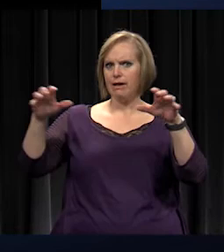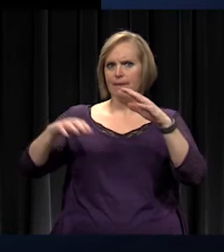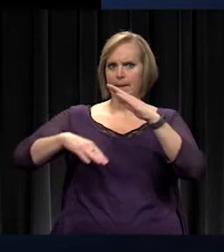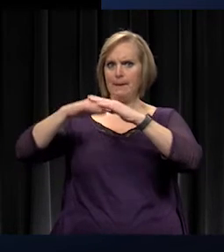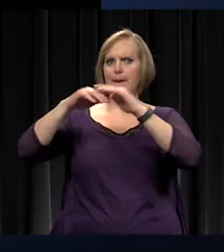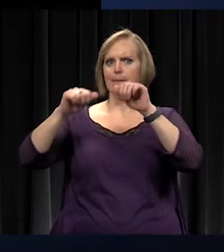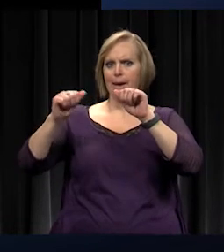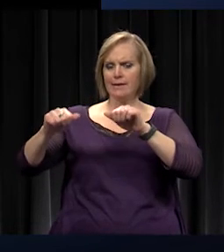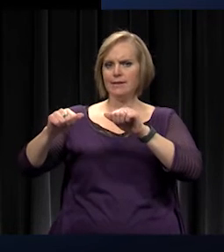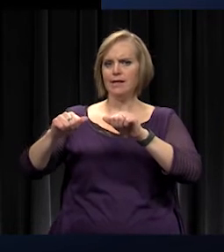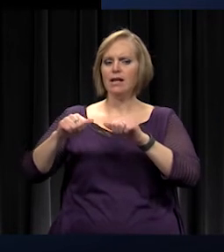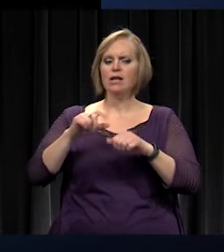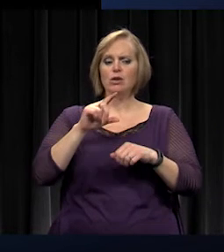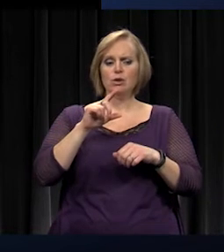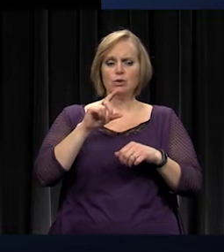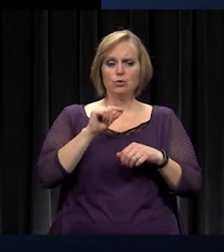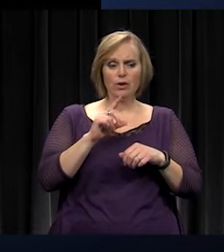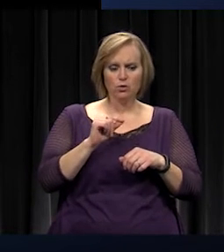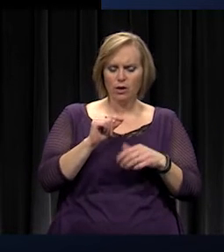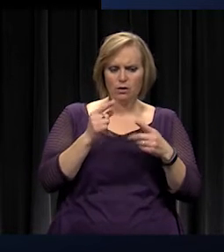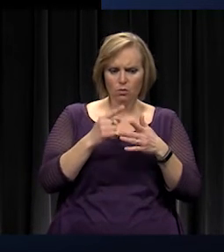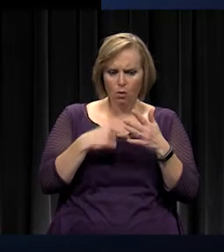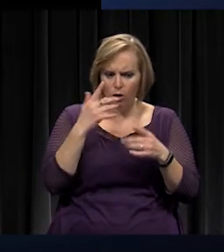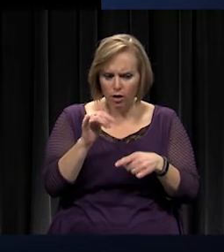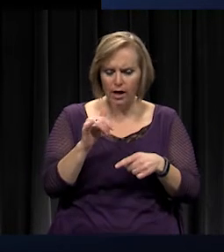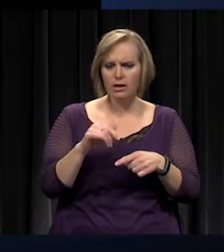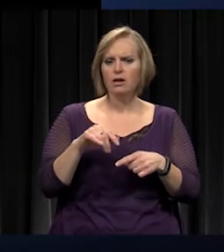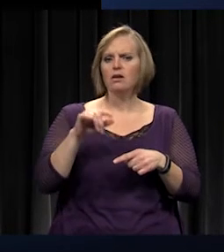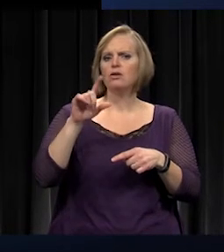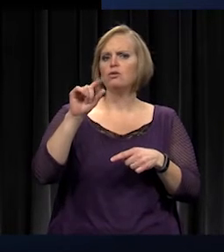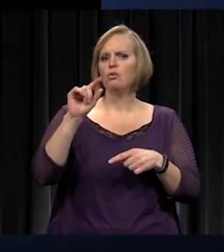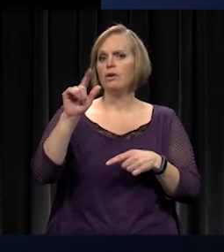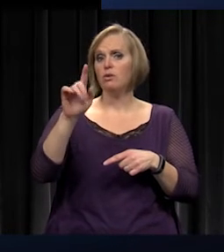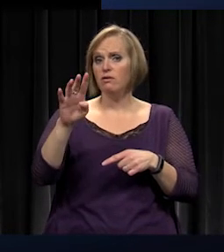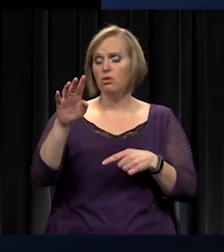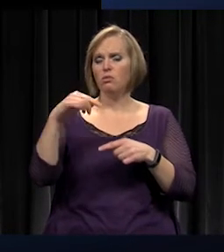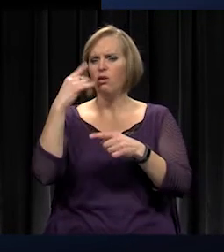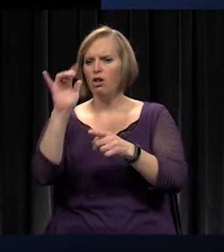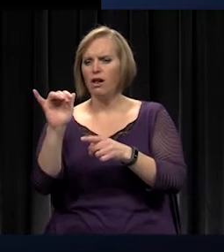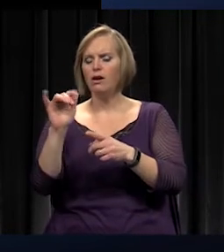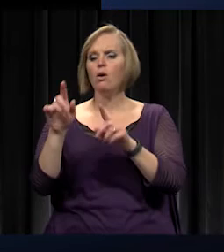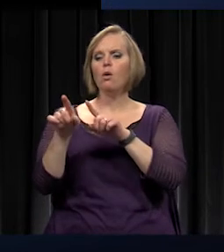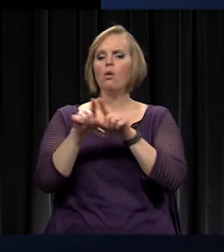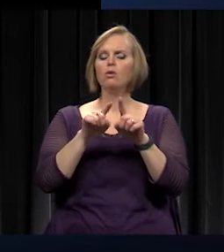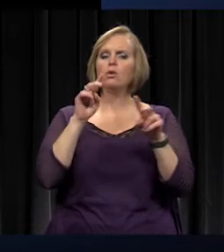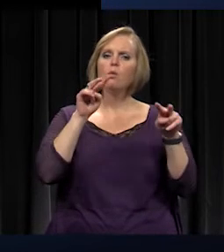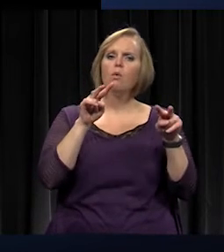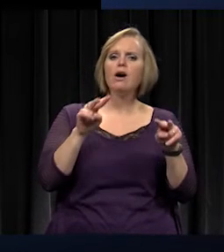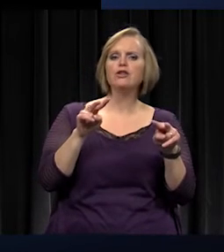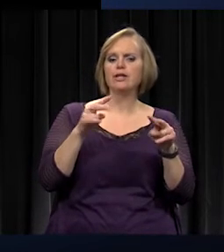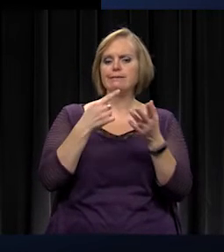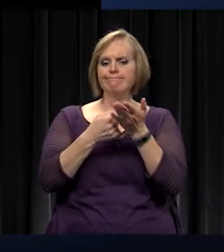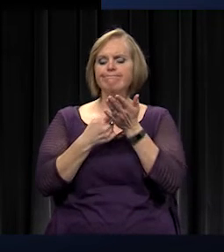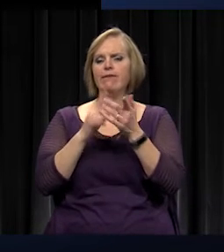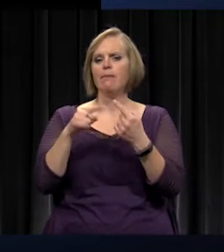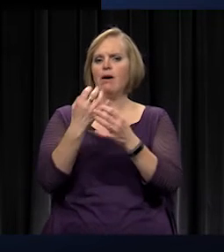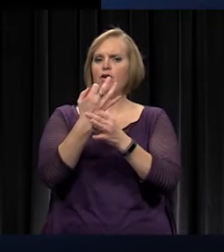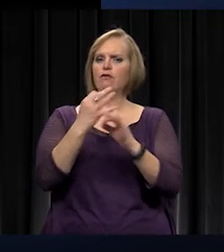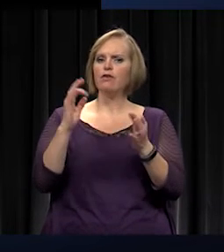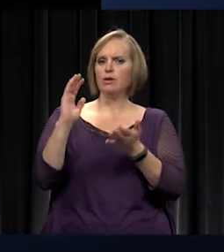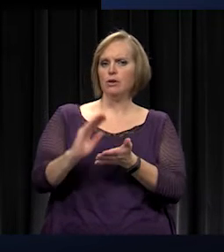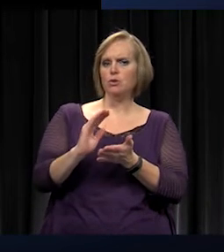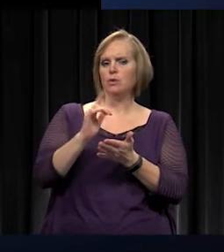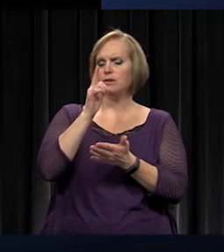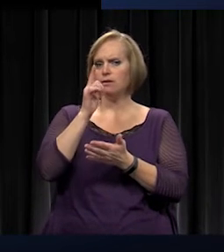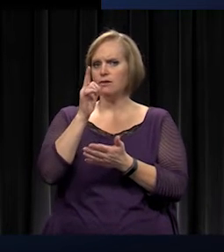where they'd be in 2024. And we were also watching and dialoguing about free and reduced lunch percentages of each of